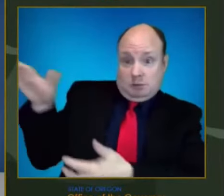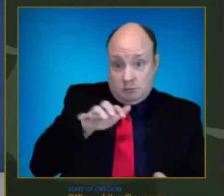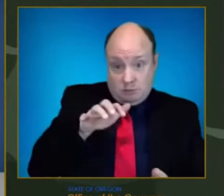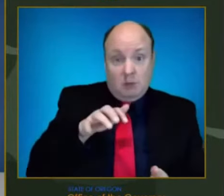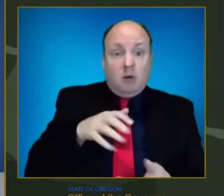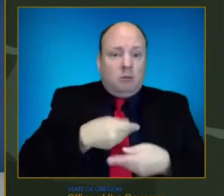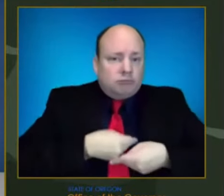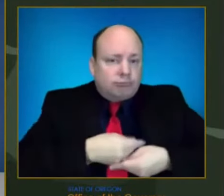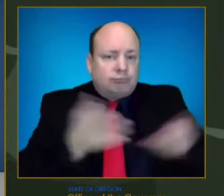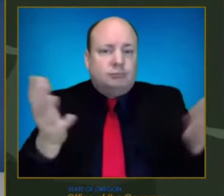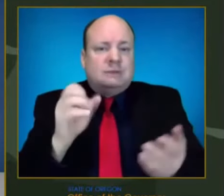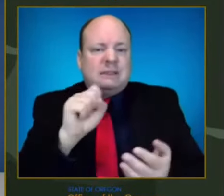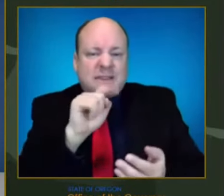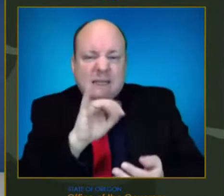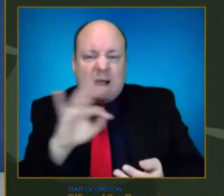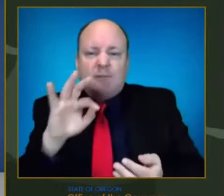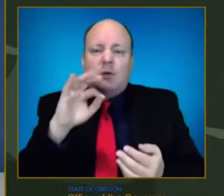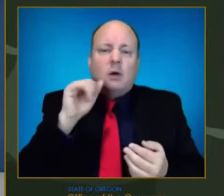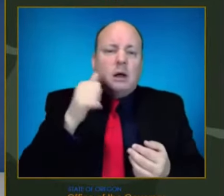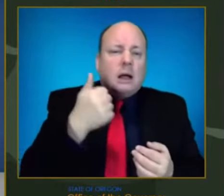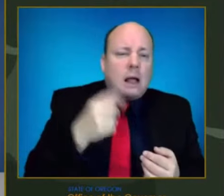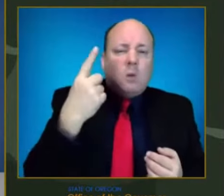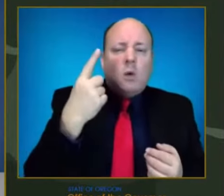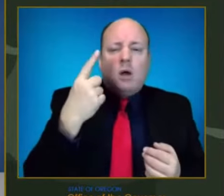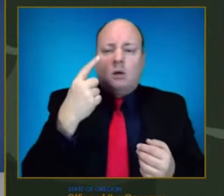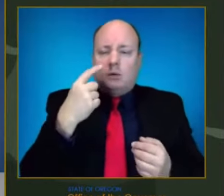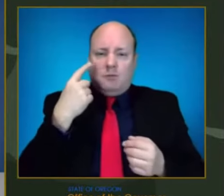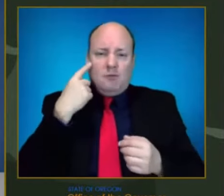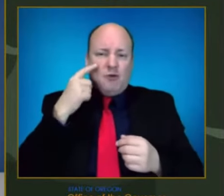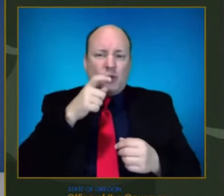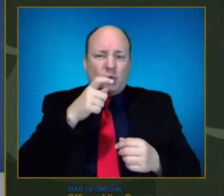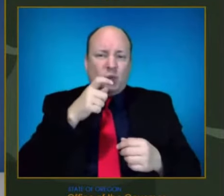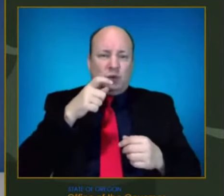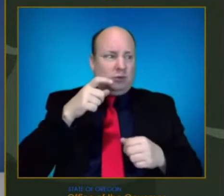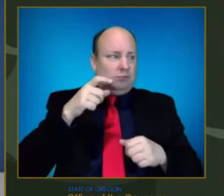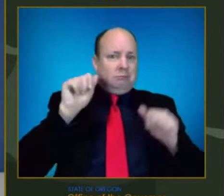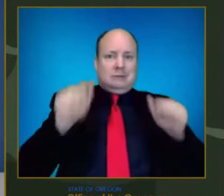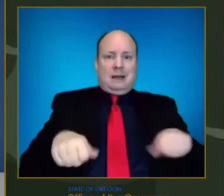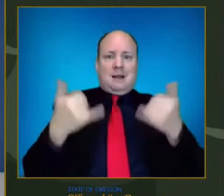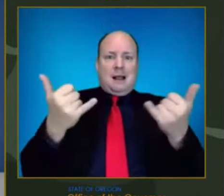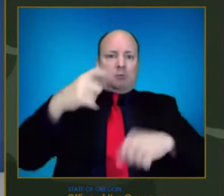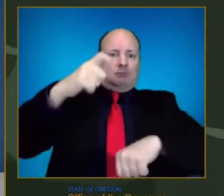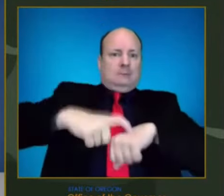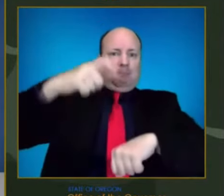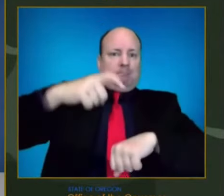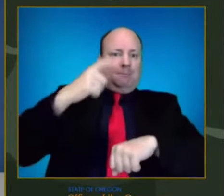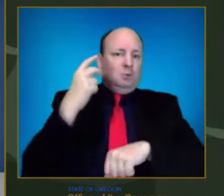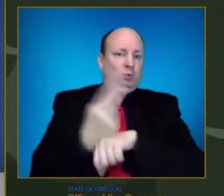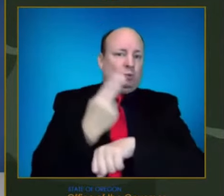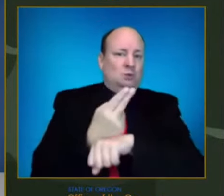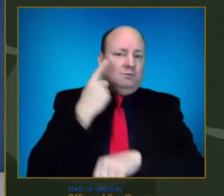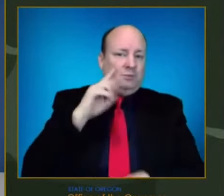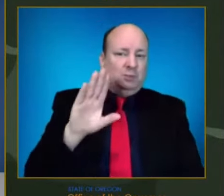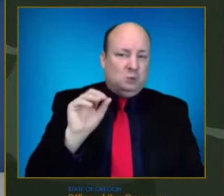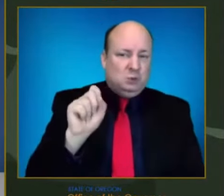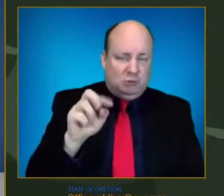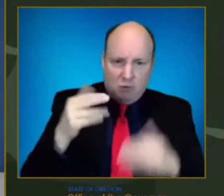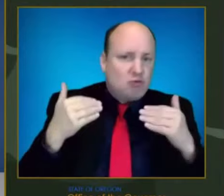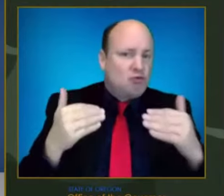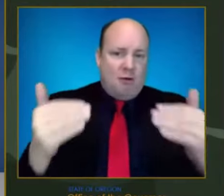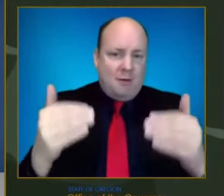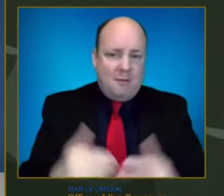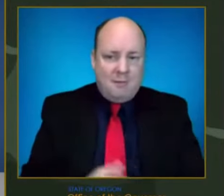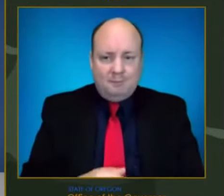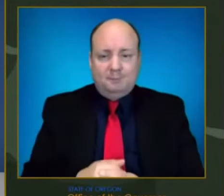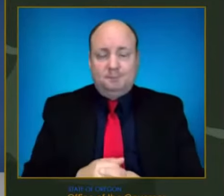eligible Oregonian to come forward for a protective booster dose. Next, Oregon will focus boosters on people who are most